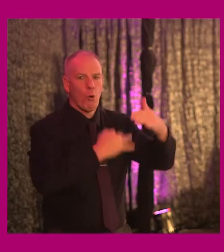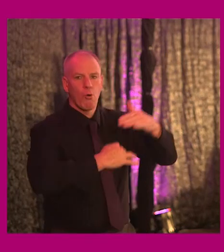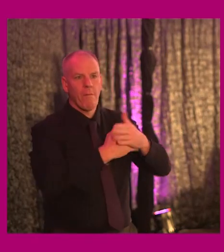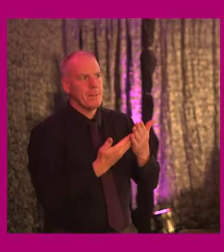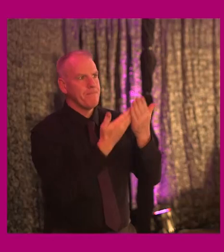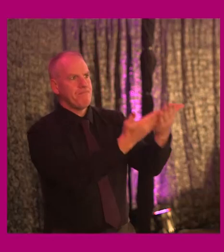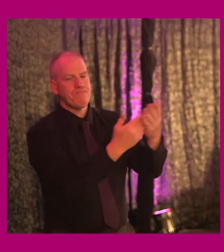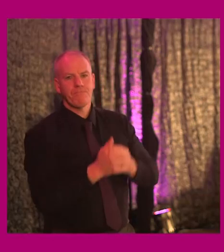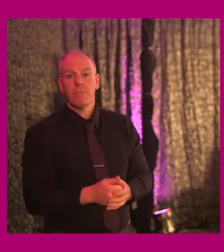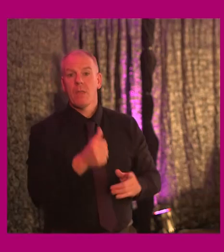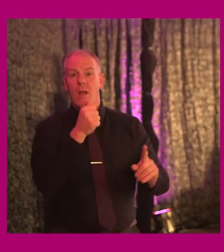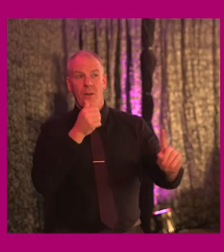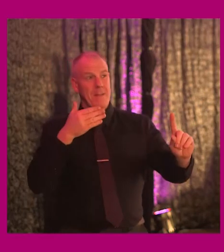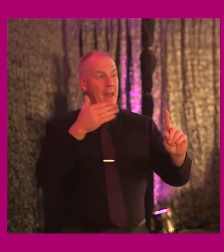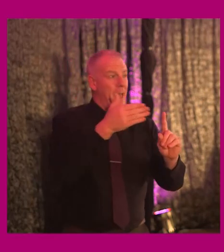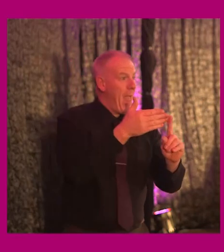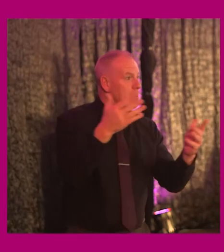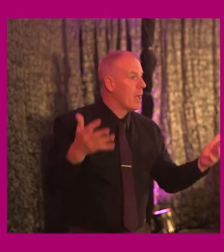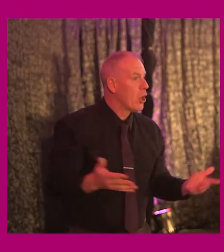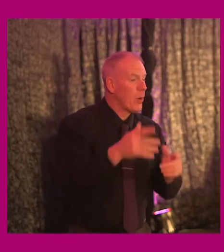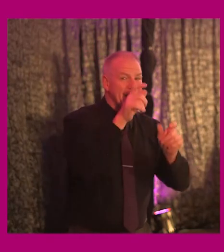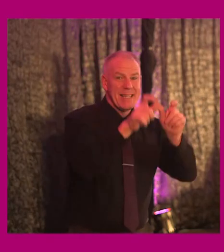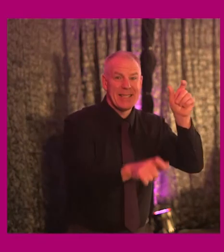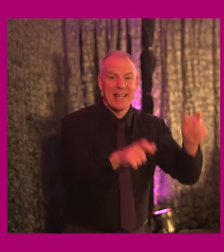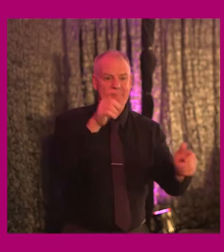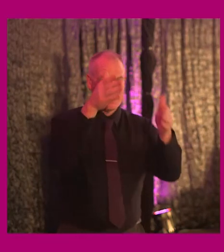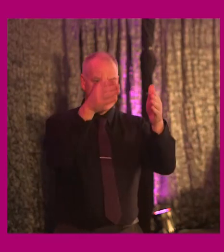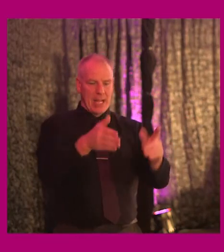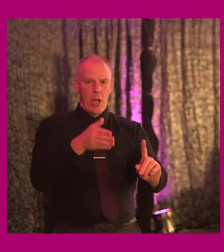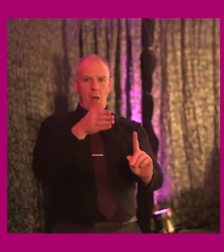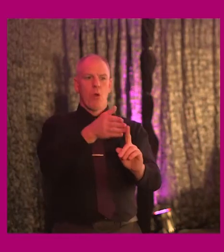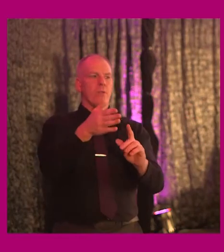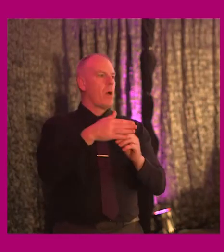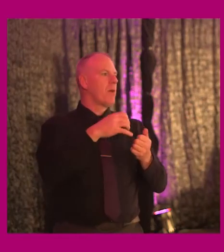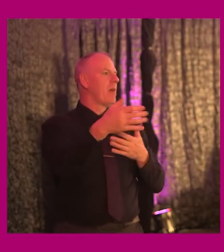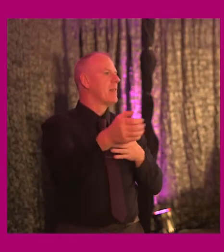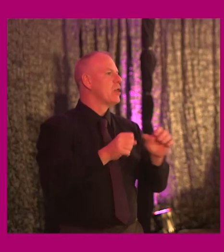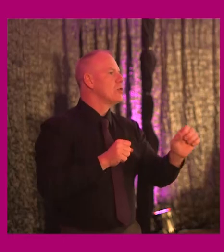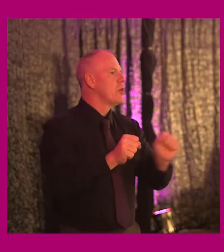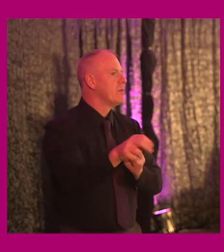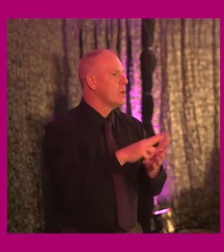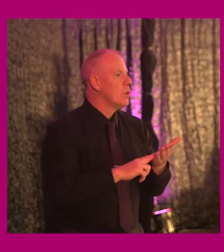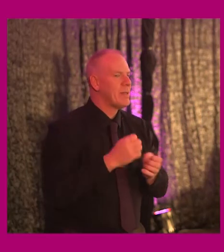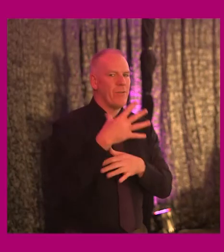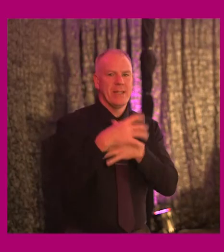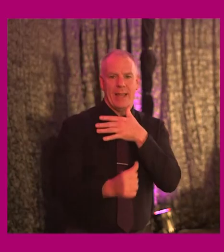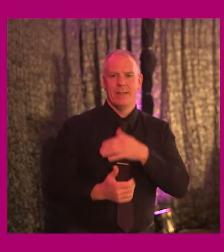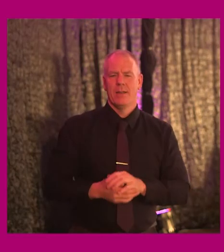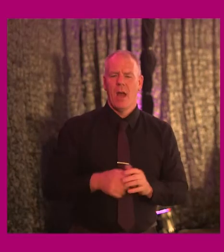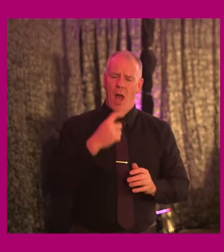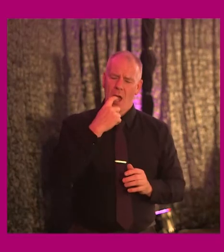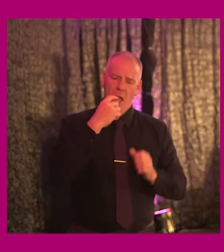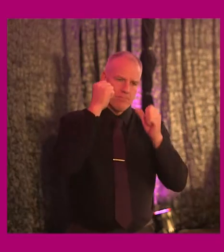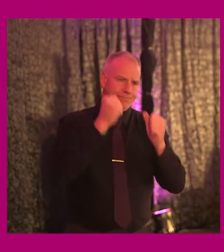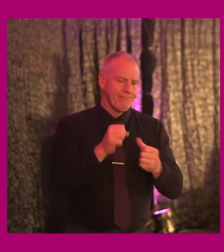is a first step towards encouraging a citizen-centric approach to delivering the services that we use day to day. So very much